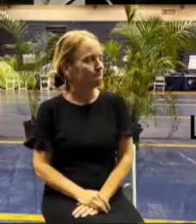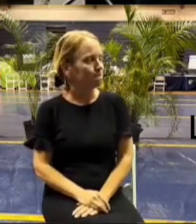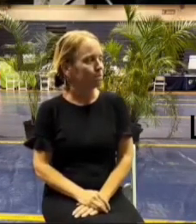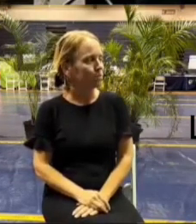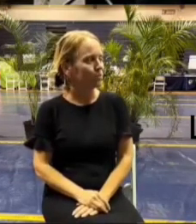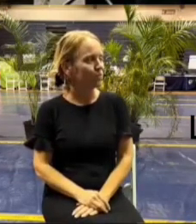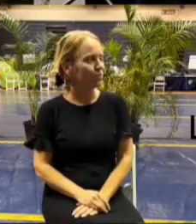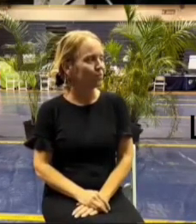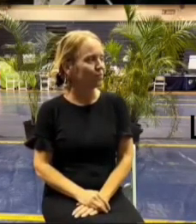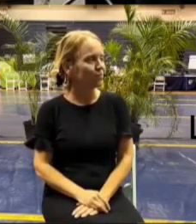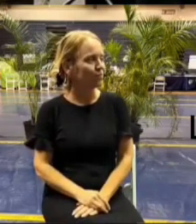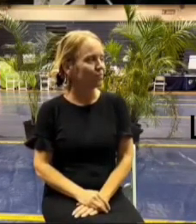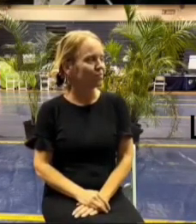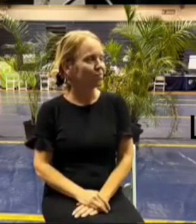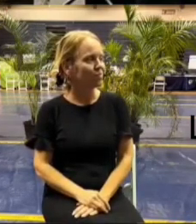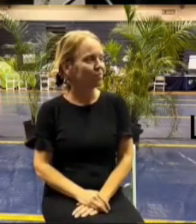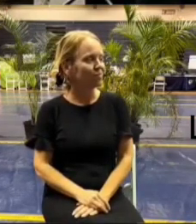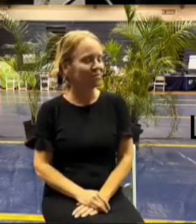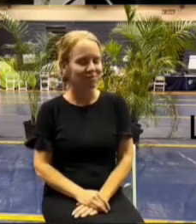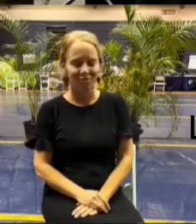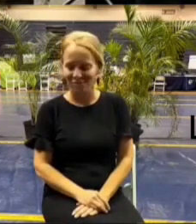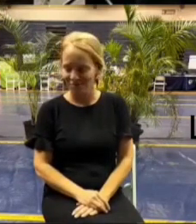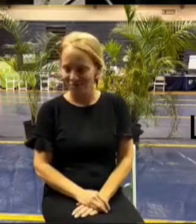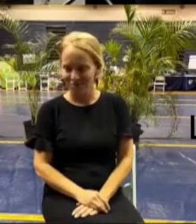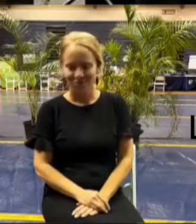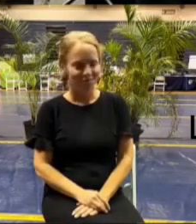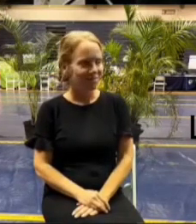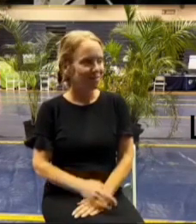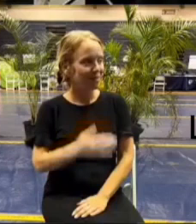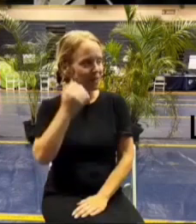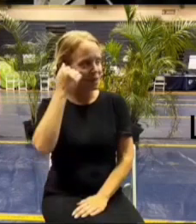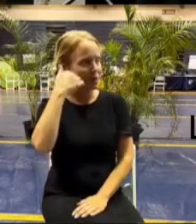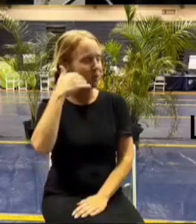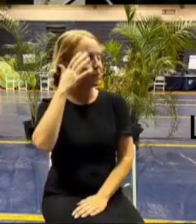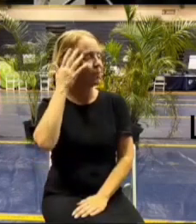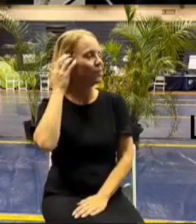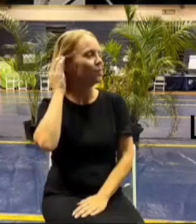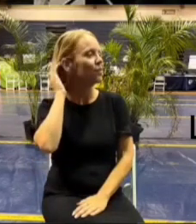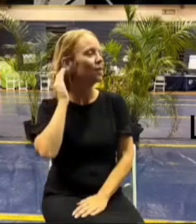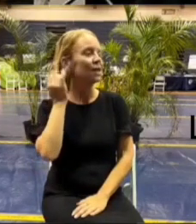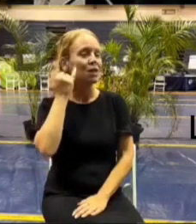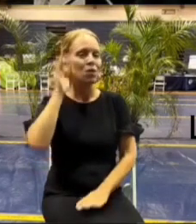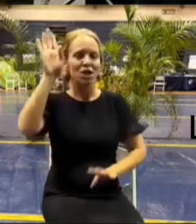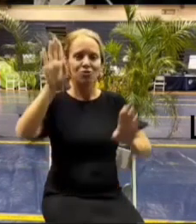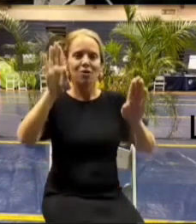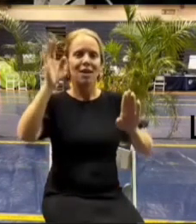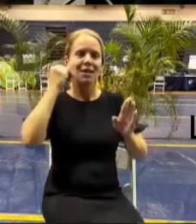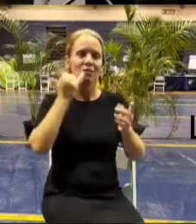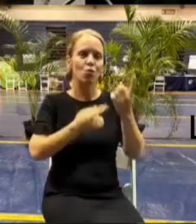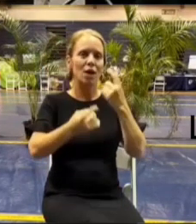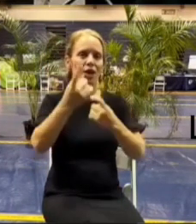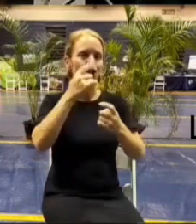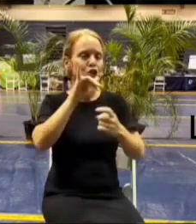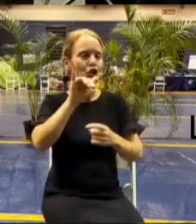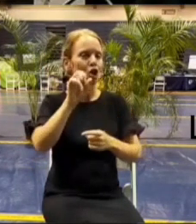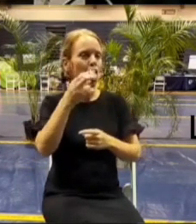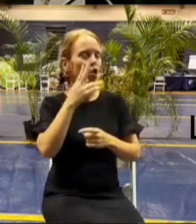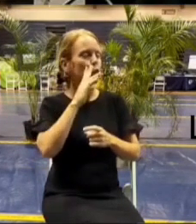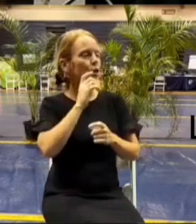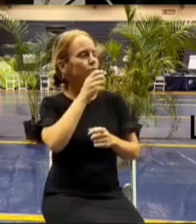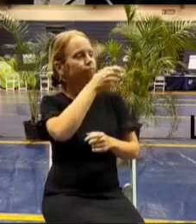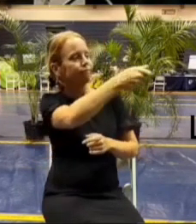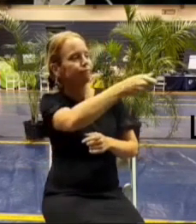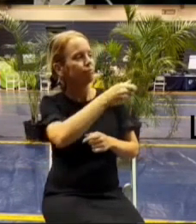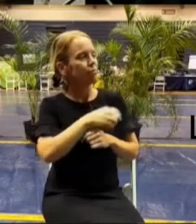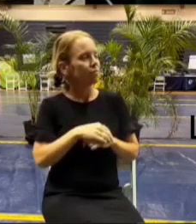great question thank you for asking that please raise your hand again if you have a question and we'll have josh run run there you go go